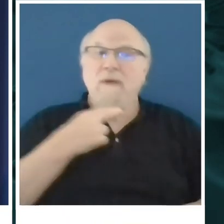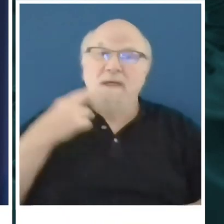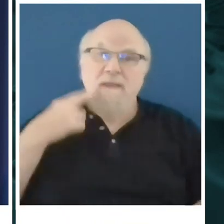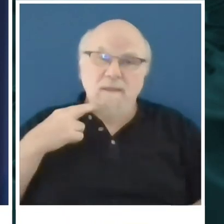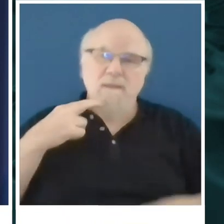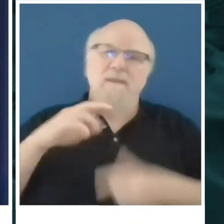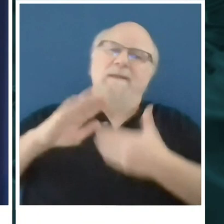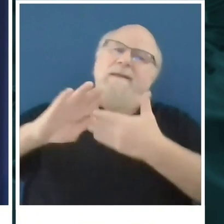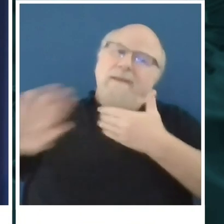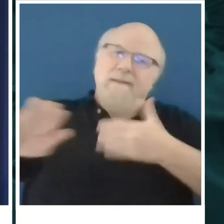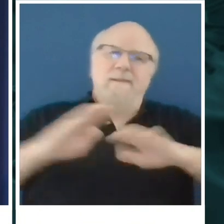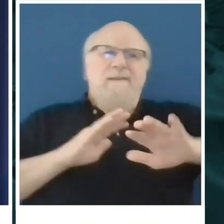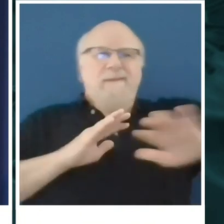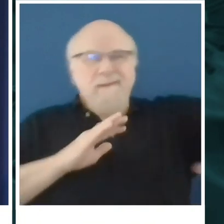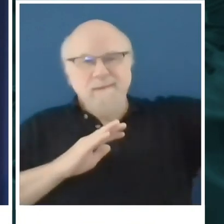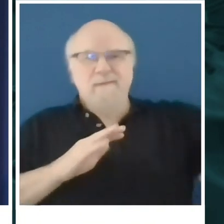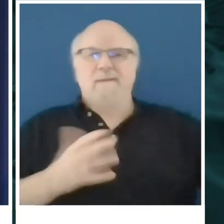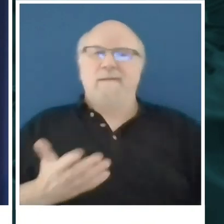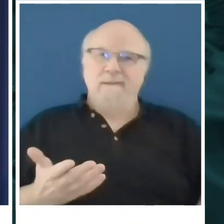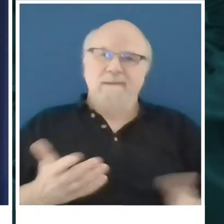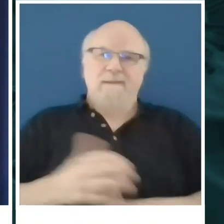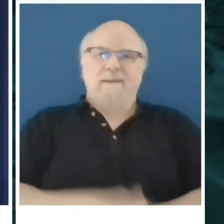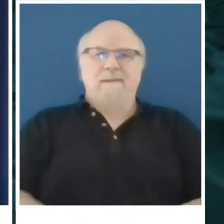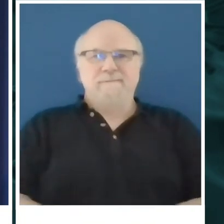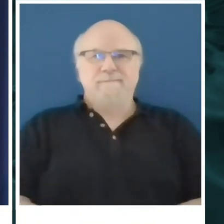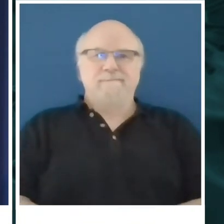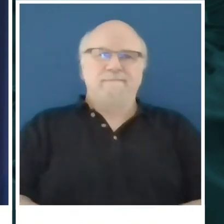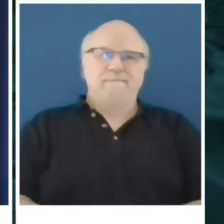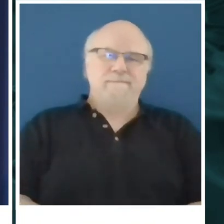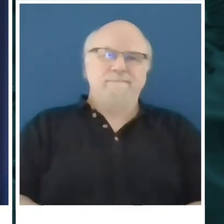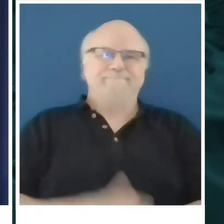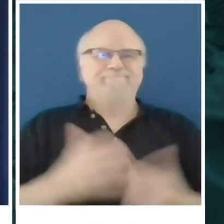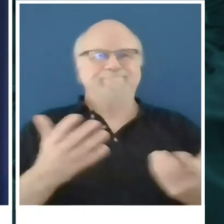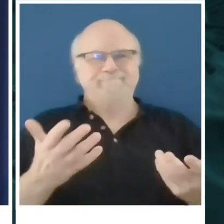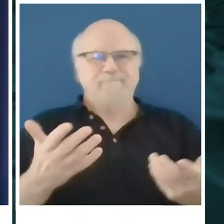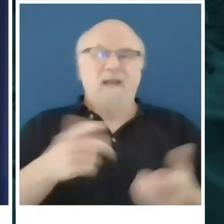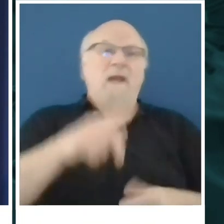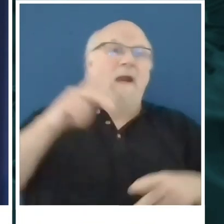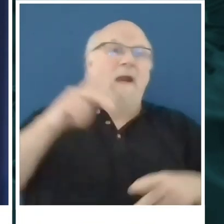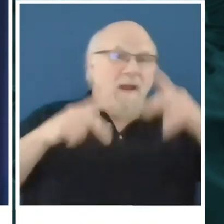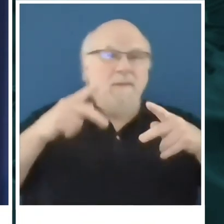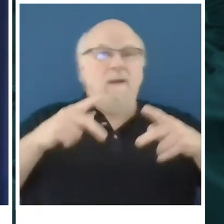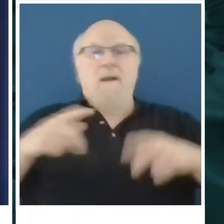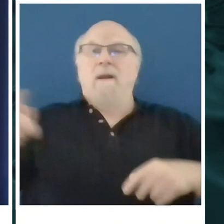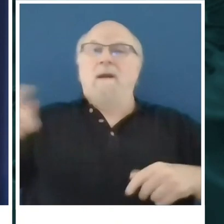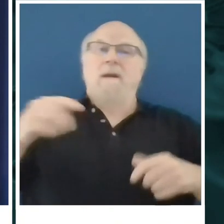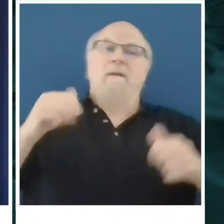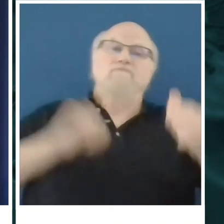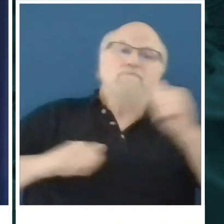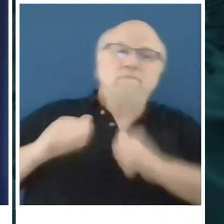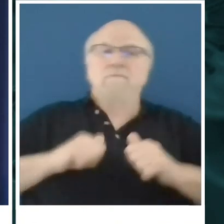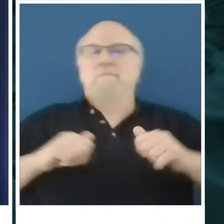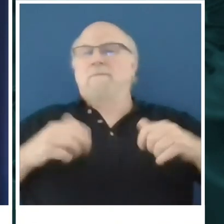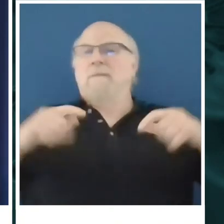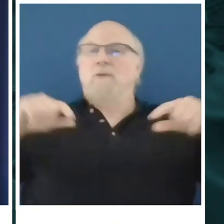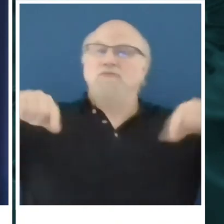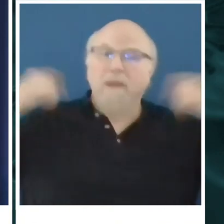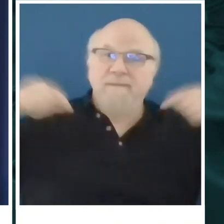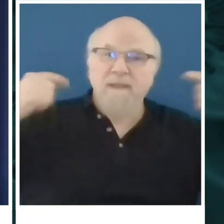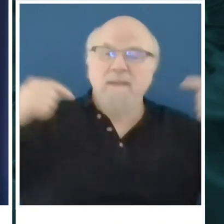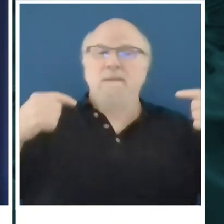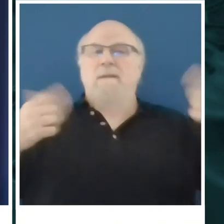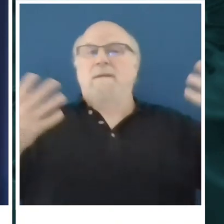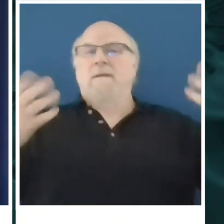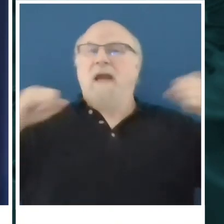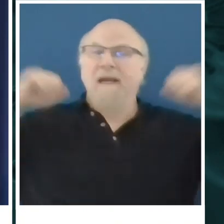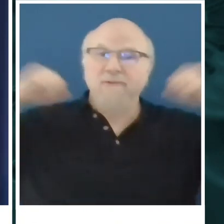place where people perform, a gym, for example, without timelines, anywhere you're going to be